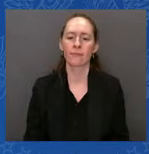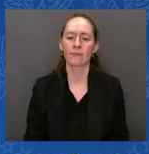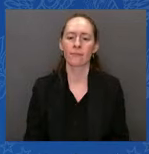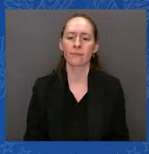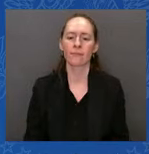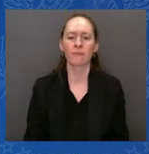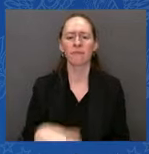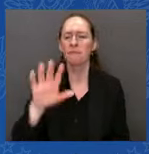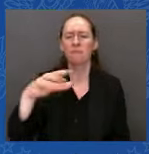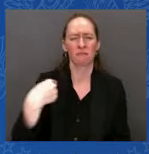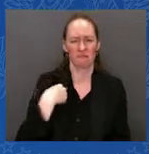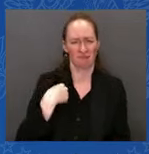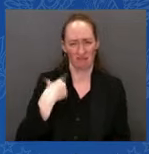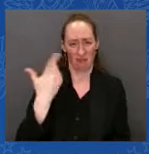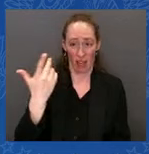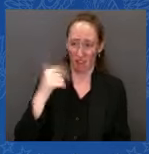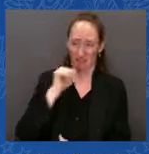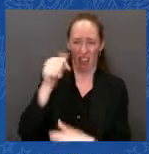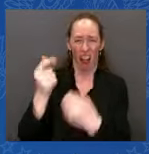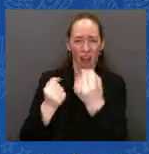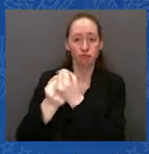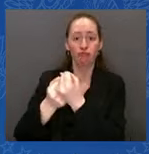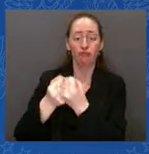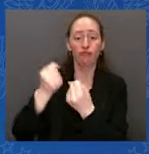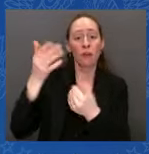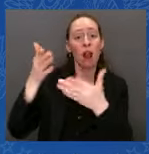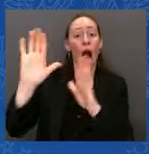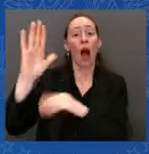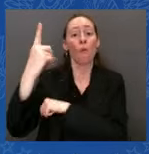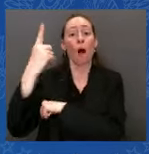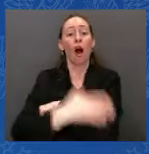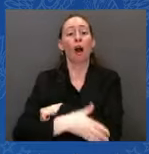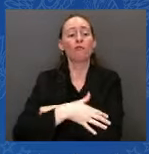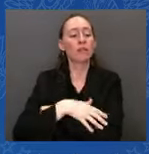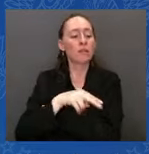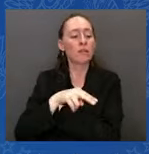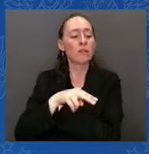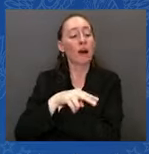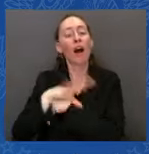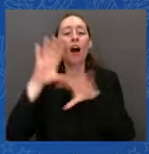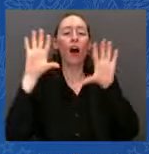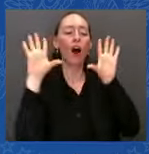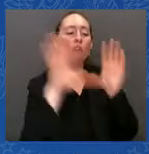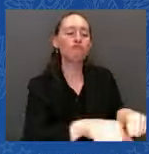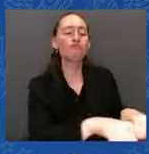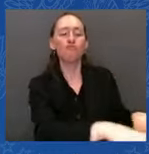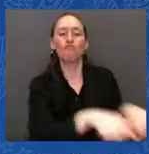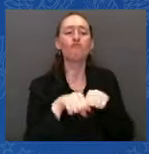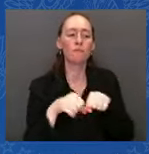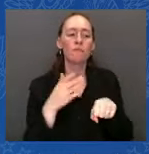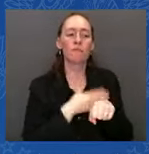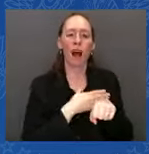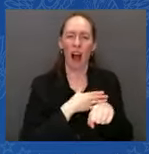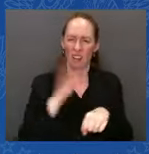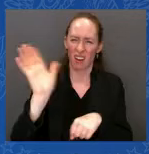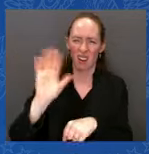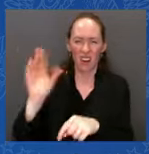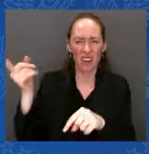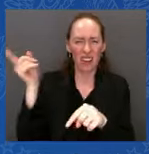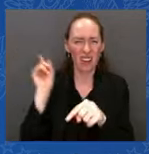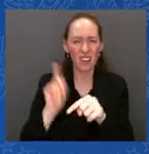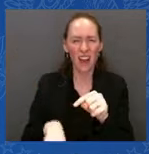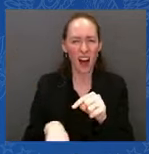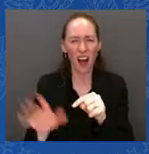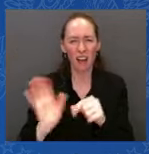Our terms that preserve Russia's sovereign — Ukraine's sovereignty and territorial integrity and honor the U.N. Charter.